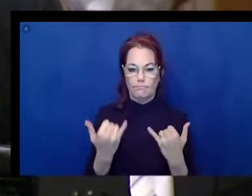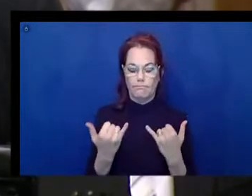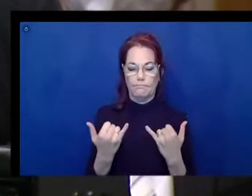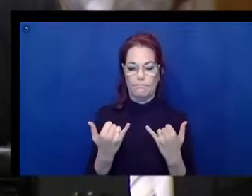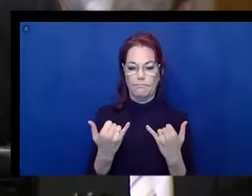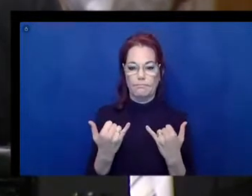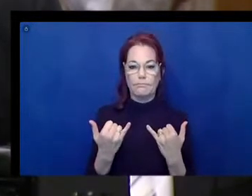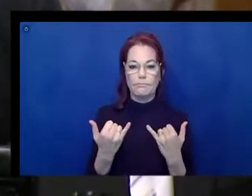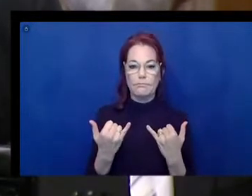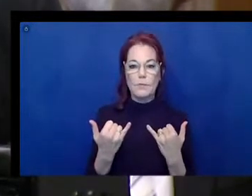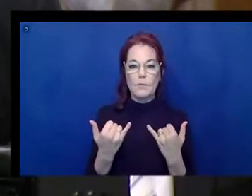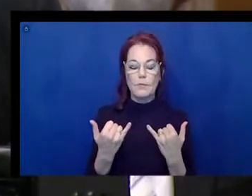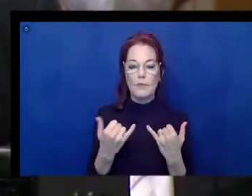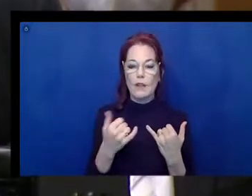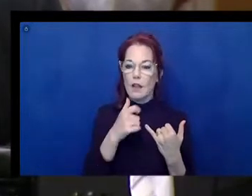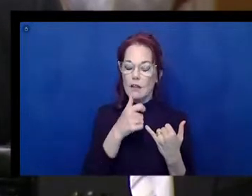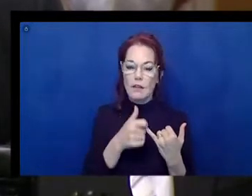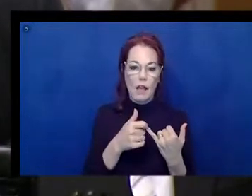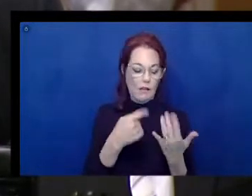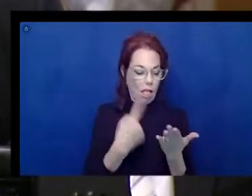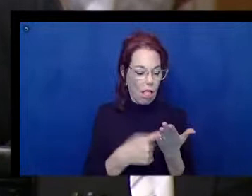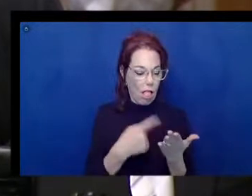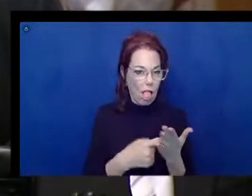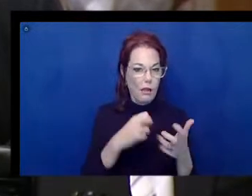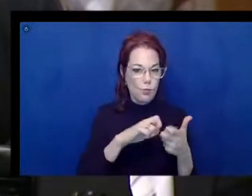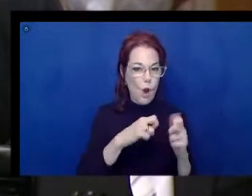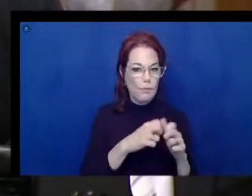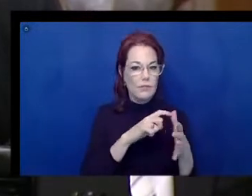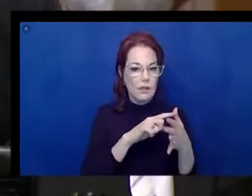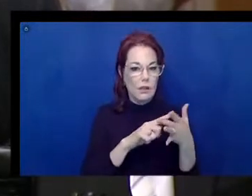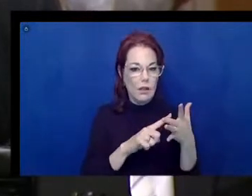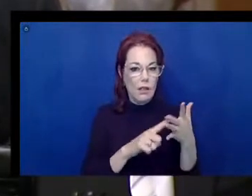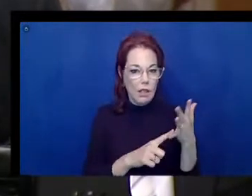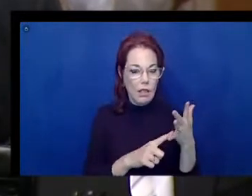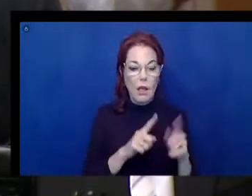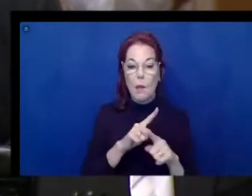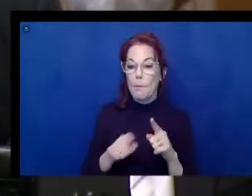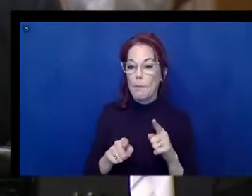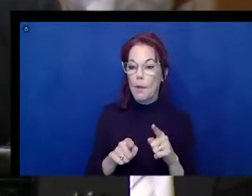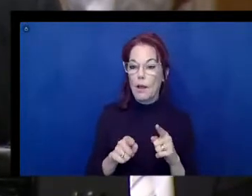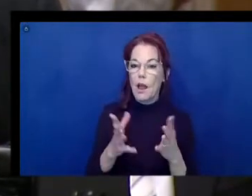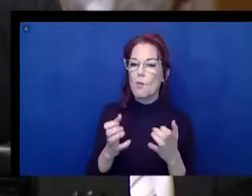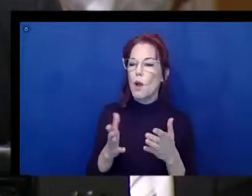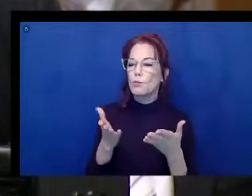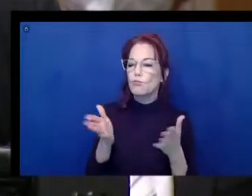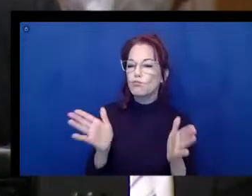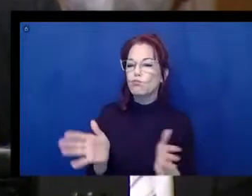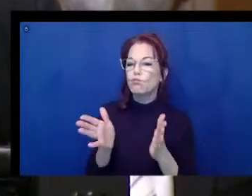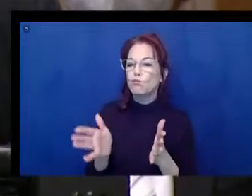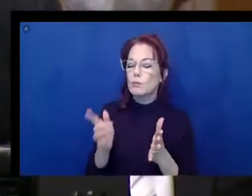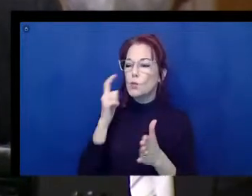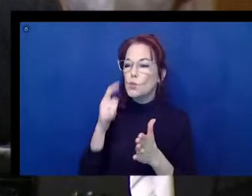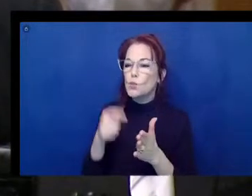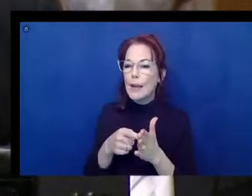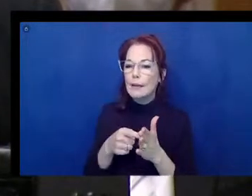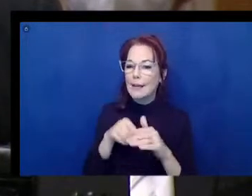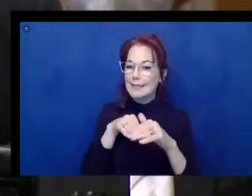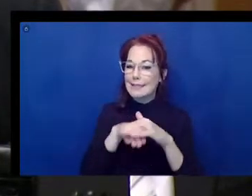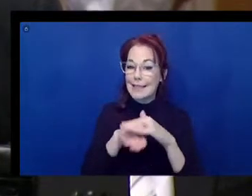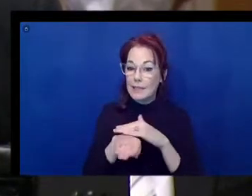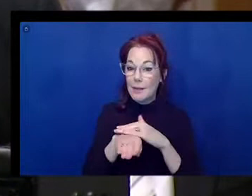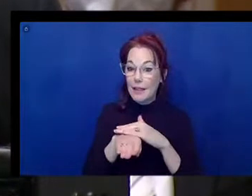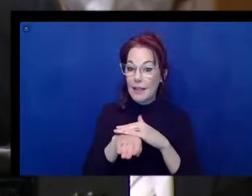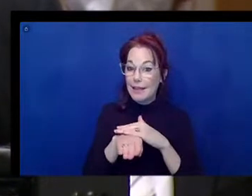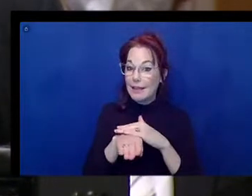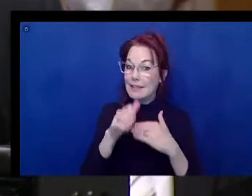not to talk about the problems that are created, but just get people to paradigm shift and recognize that accessibility is not difficult. That's the